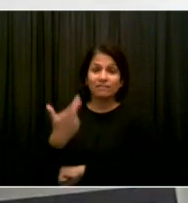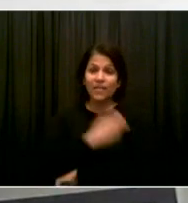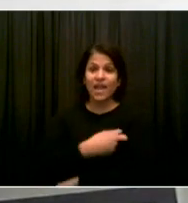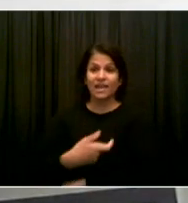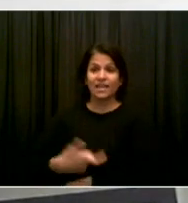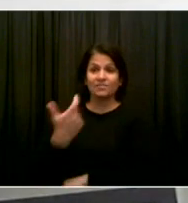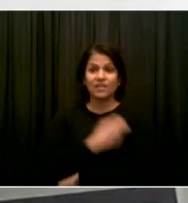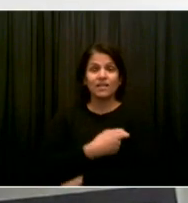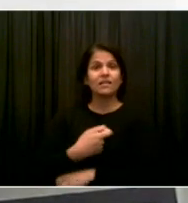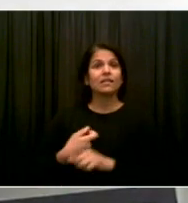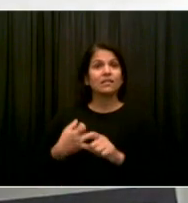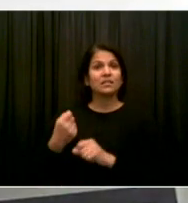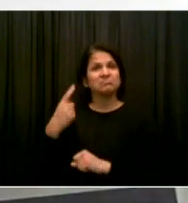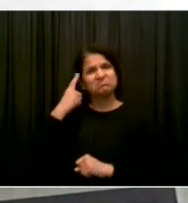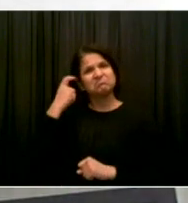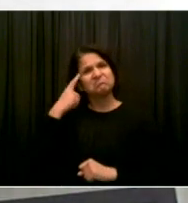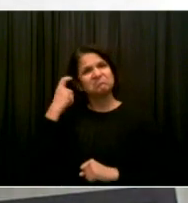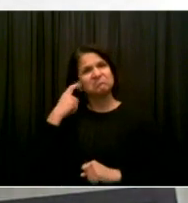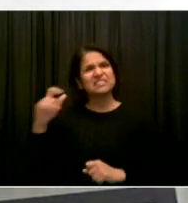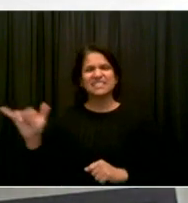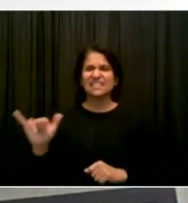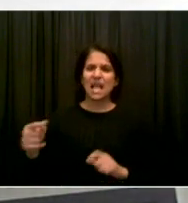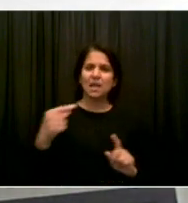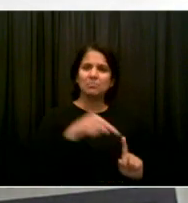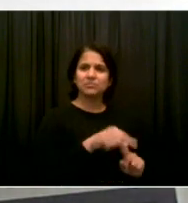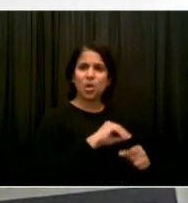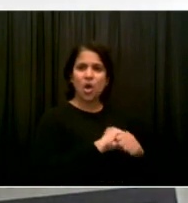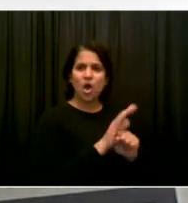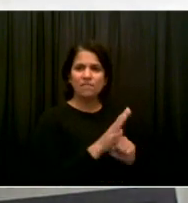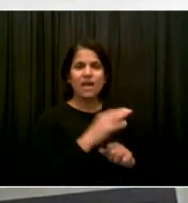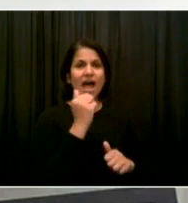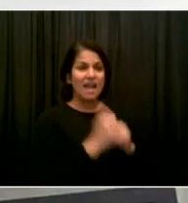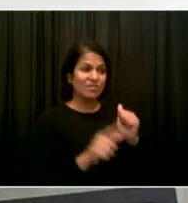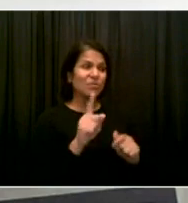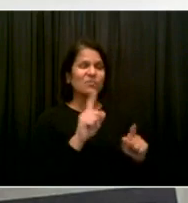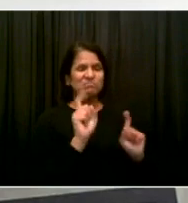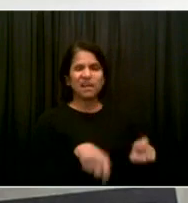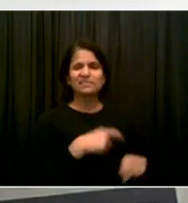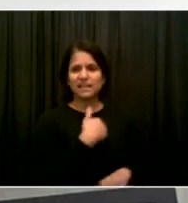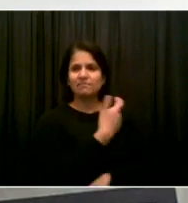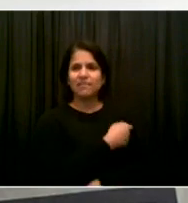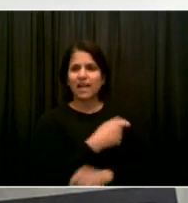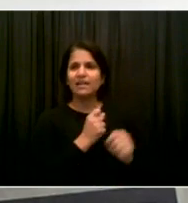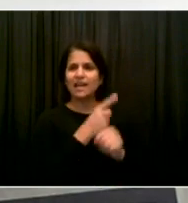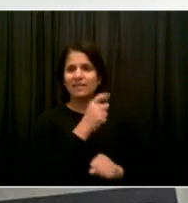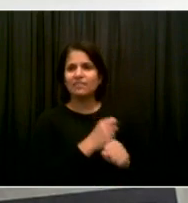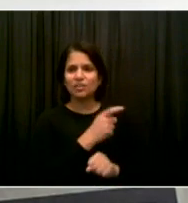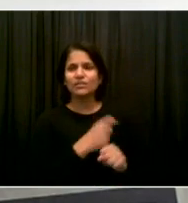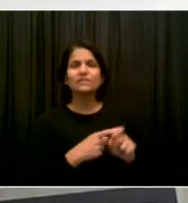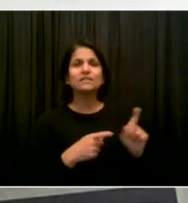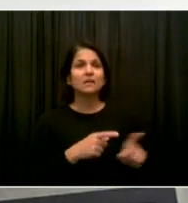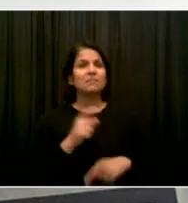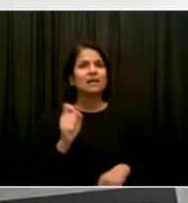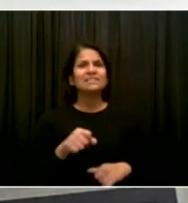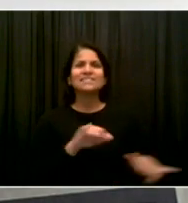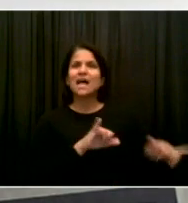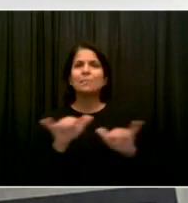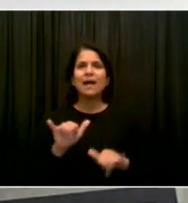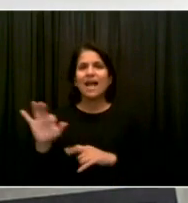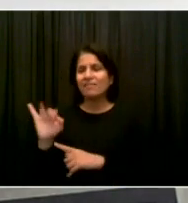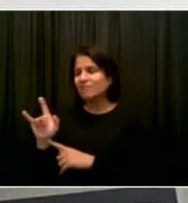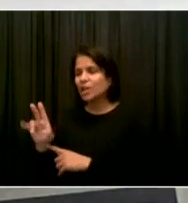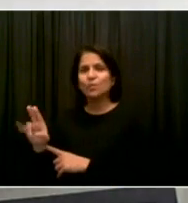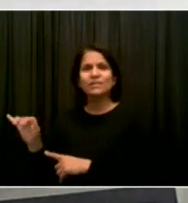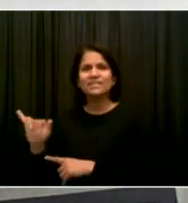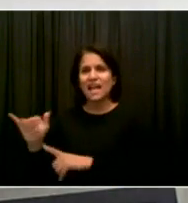possibility, that the immunizations may need to change, just as we change the flu vaccine formulations. I think